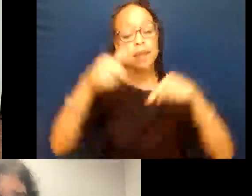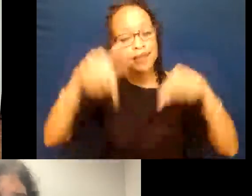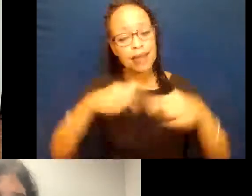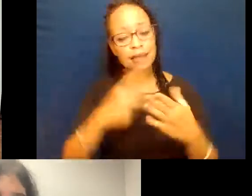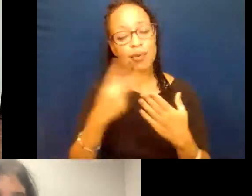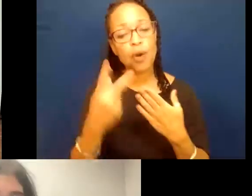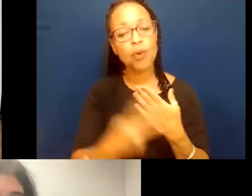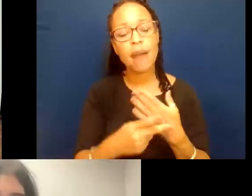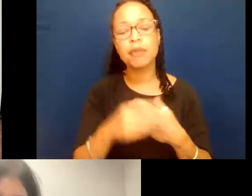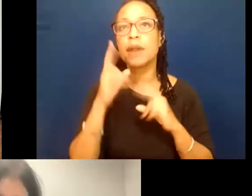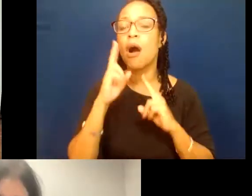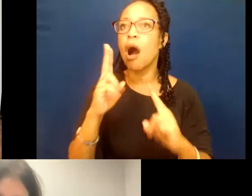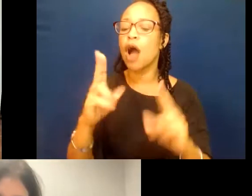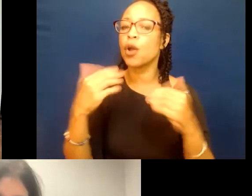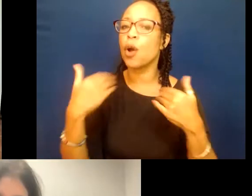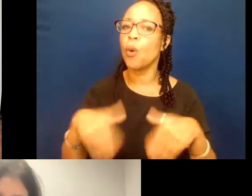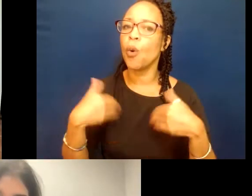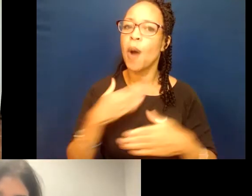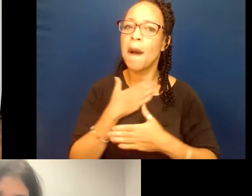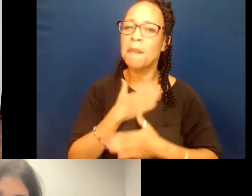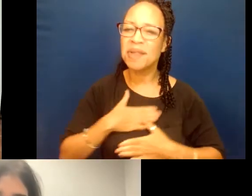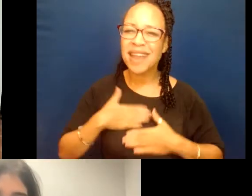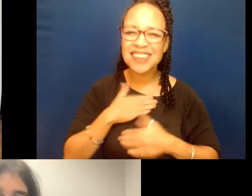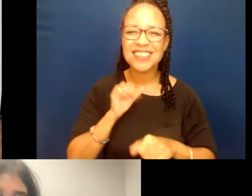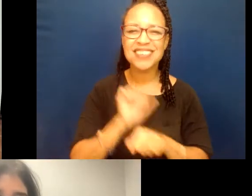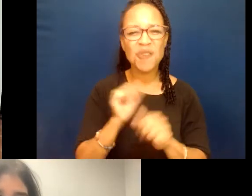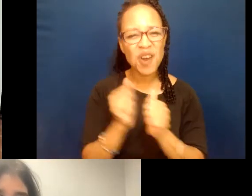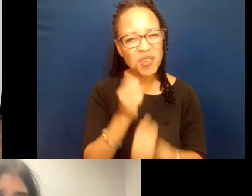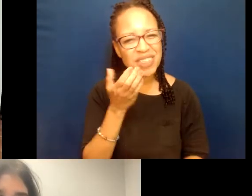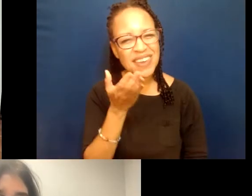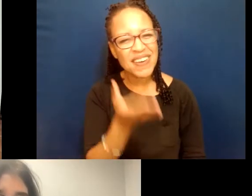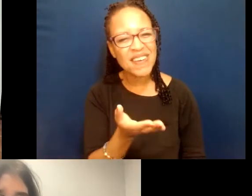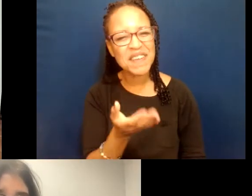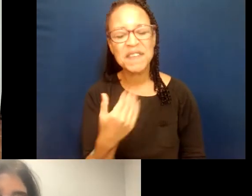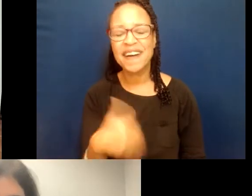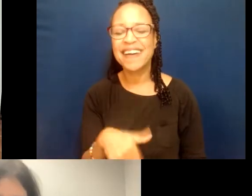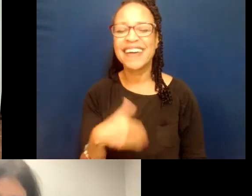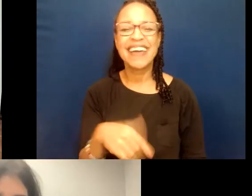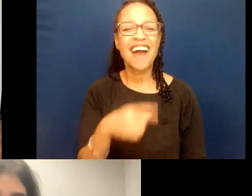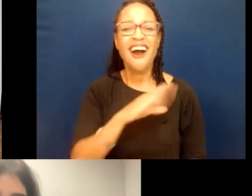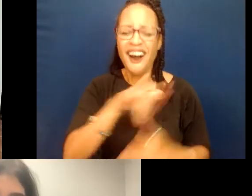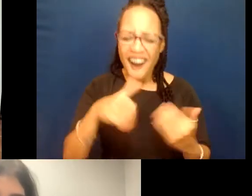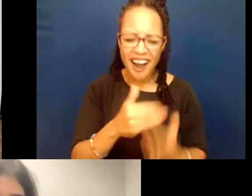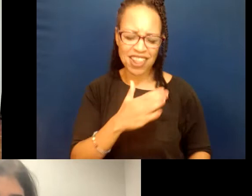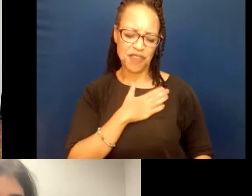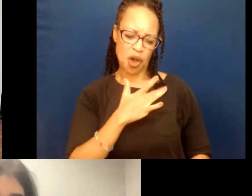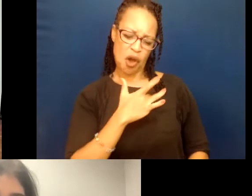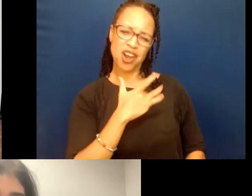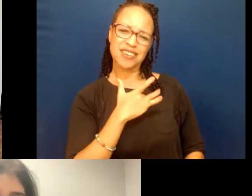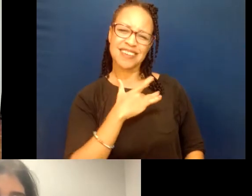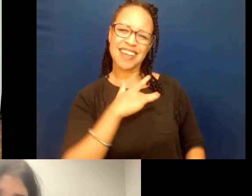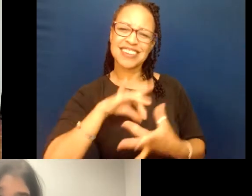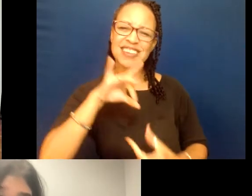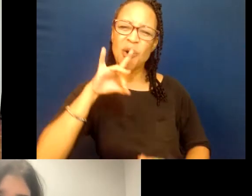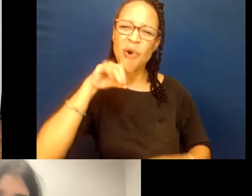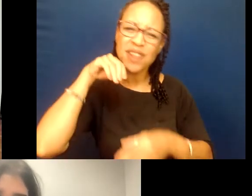been such an honor, and it always is a pleasure to work with you. You put all of your heart and soul into this work, and I